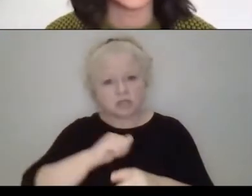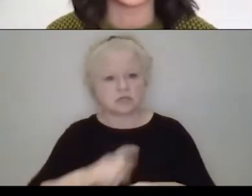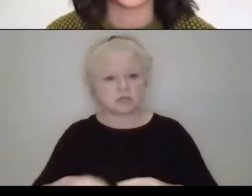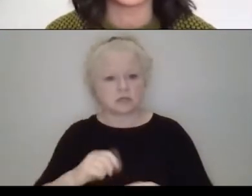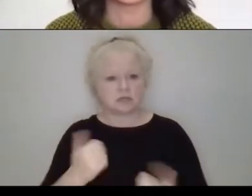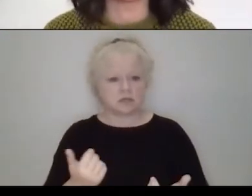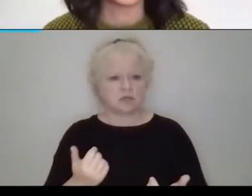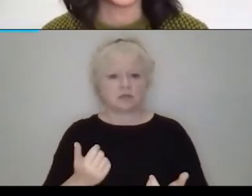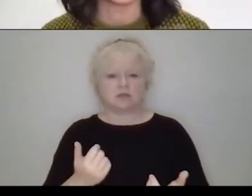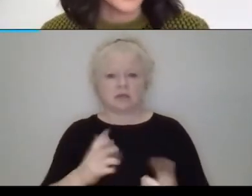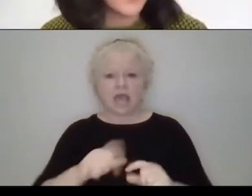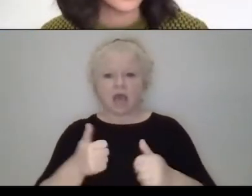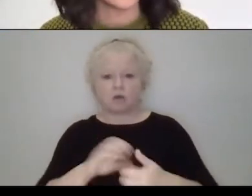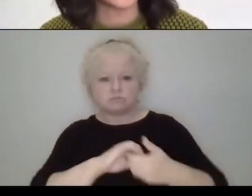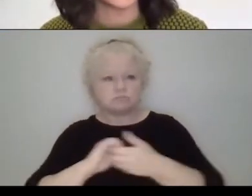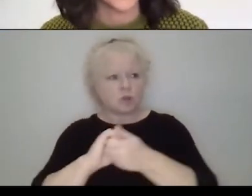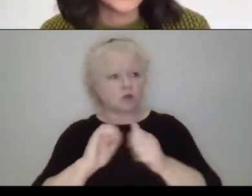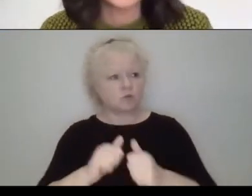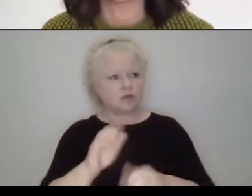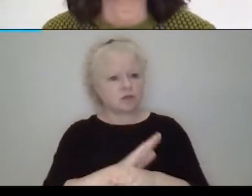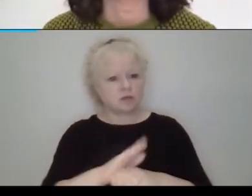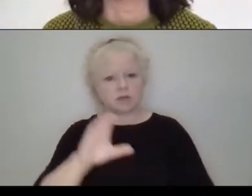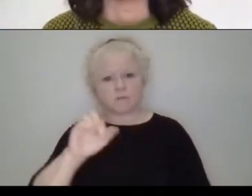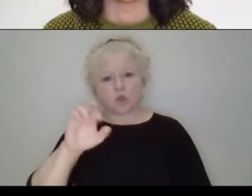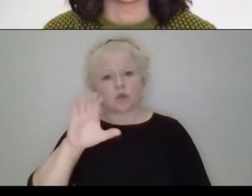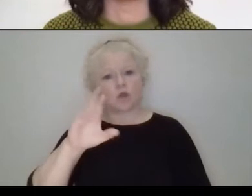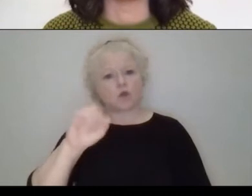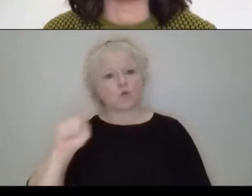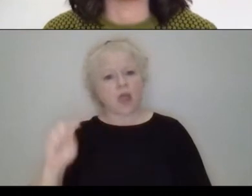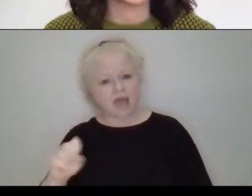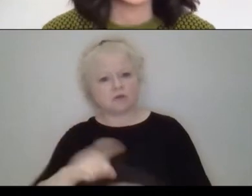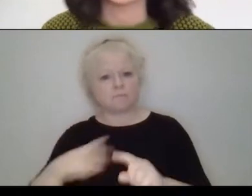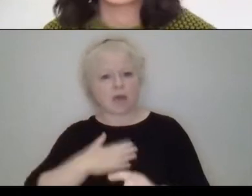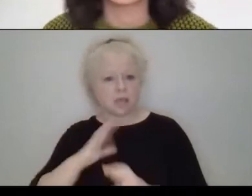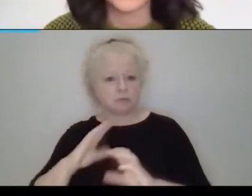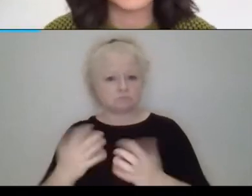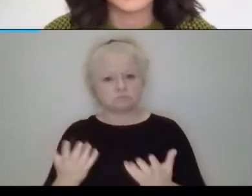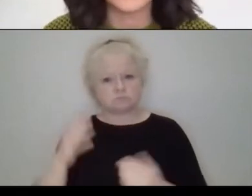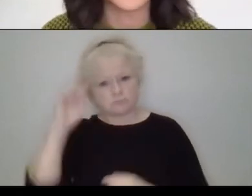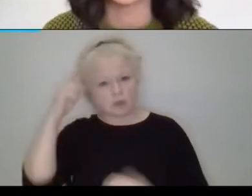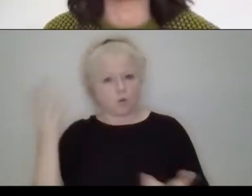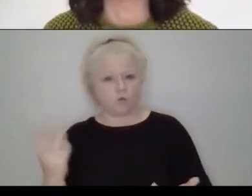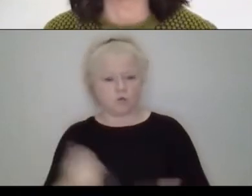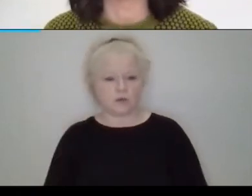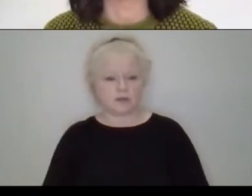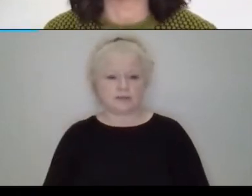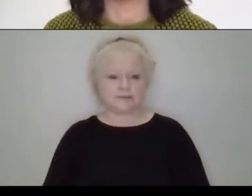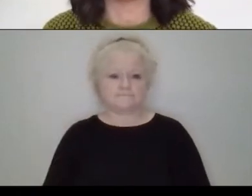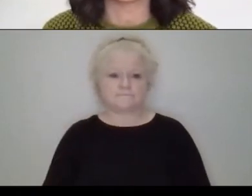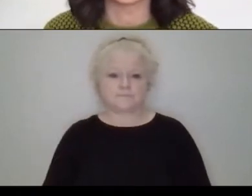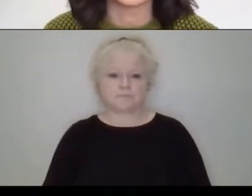dialogue with the industry and crafts in my country? And I don't know, I was extremely curious to